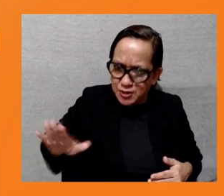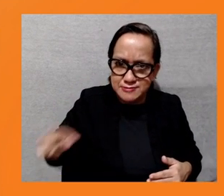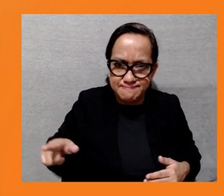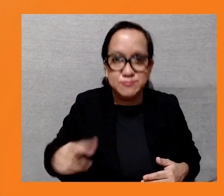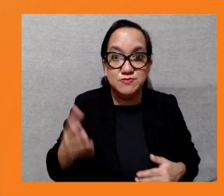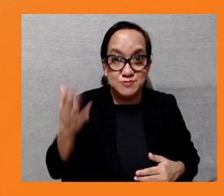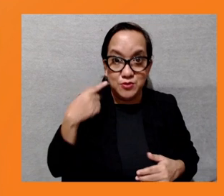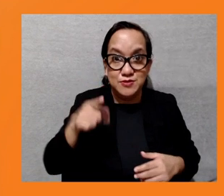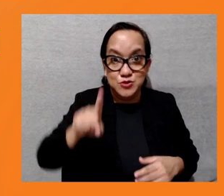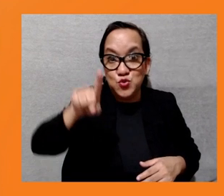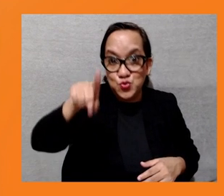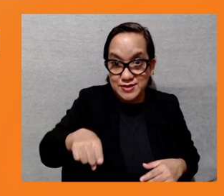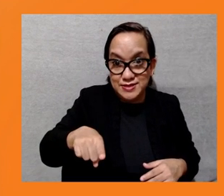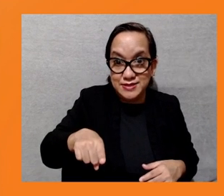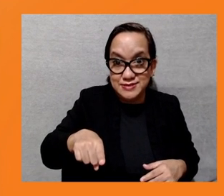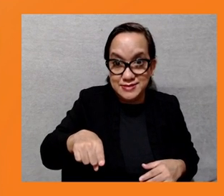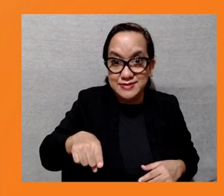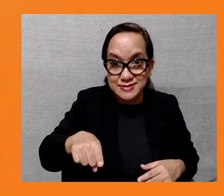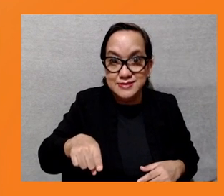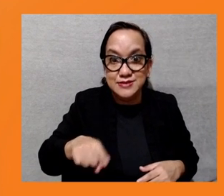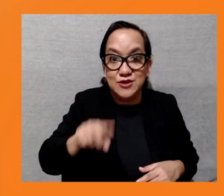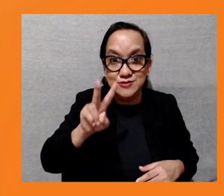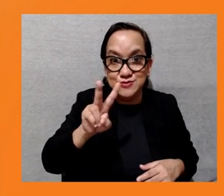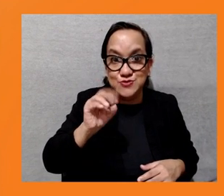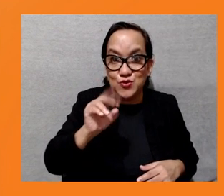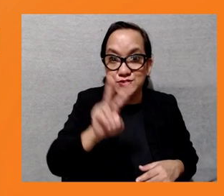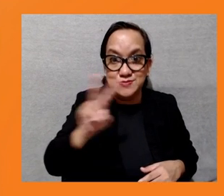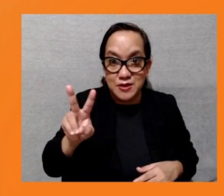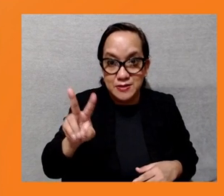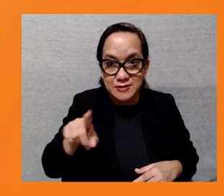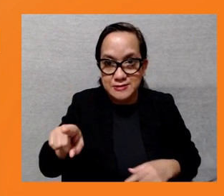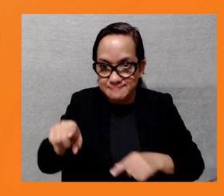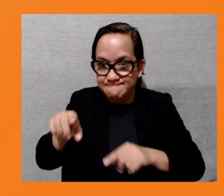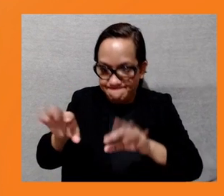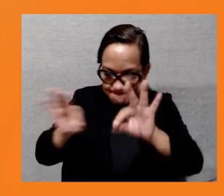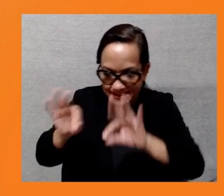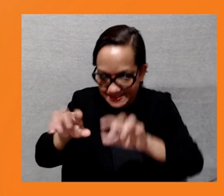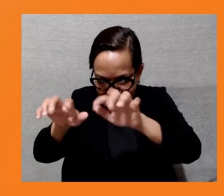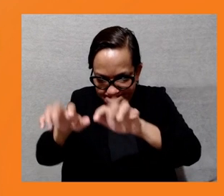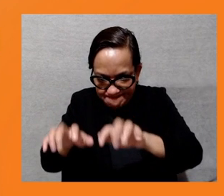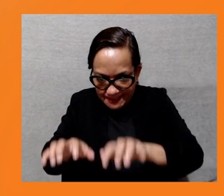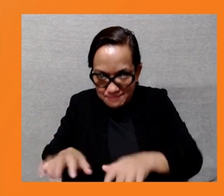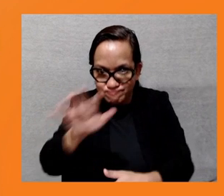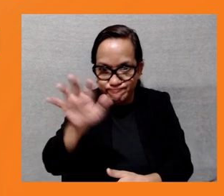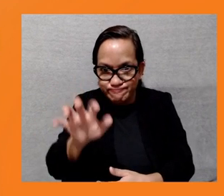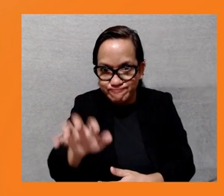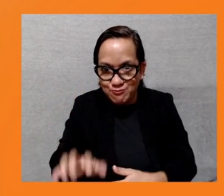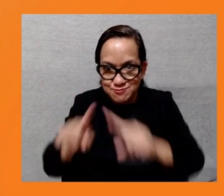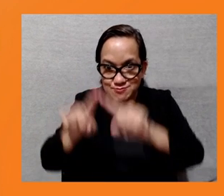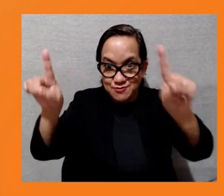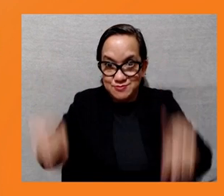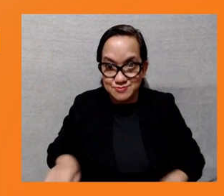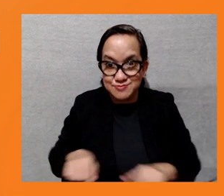mass citing serious disagreement of the THL on the study that the OSPF noted the preface to the report,